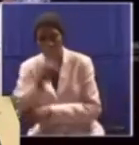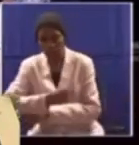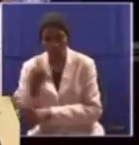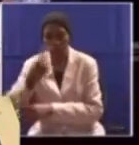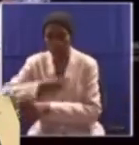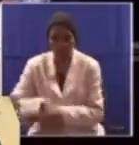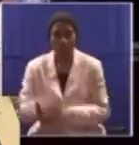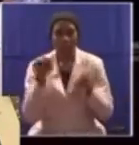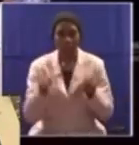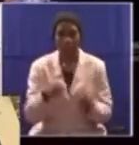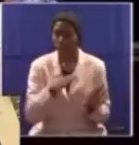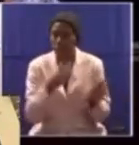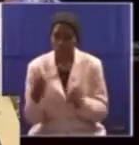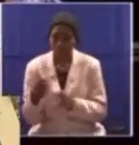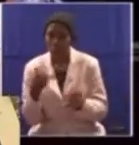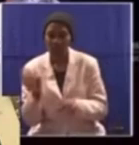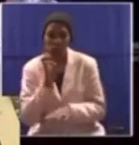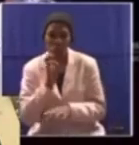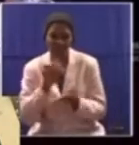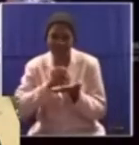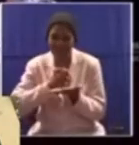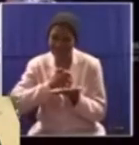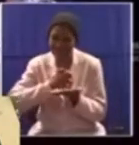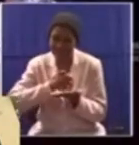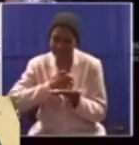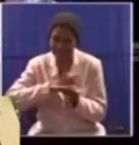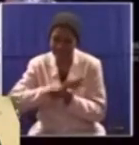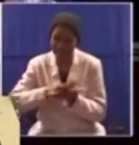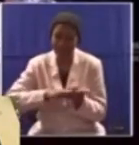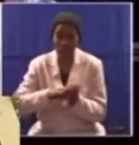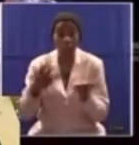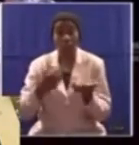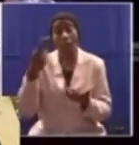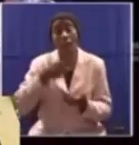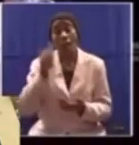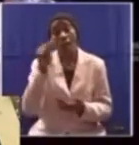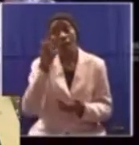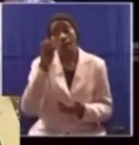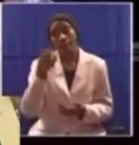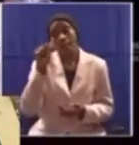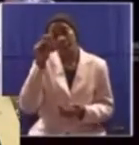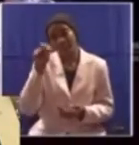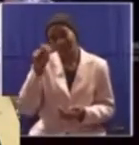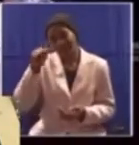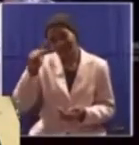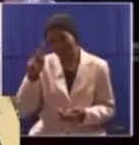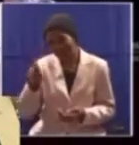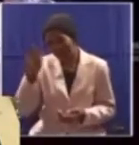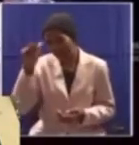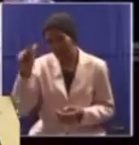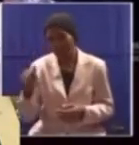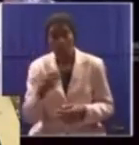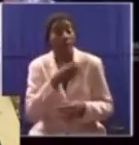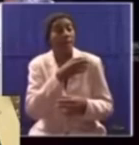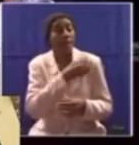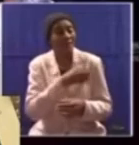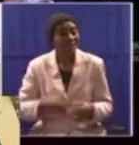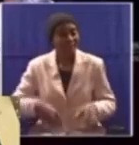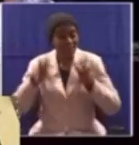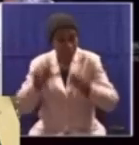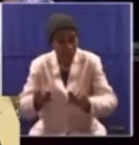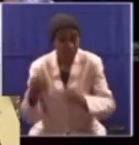dying due to poor water conditions in Amman's crawl. And the president doesn't take any responsibility whatsoever.